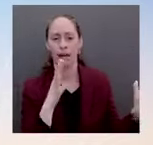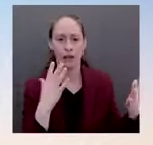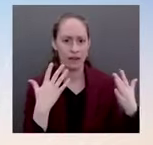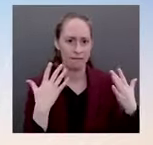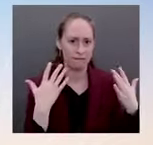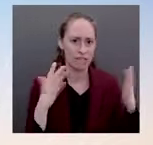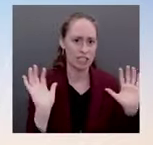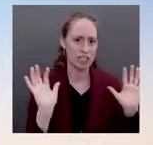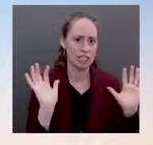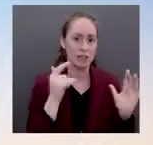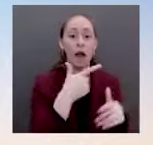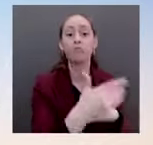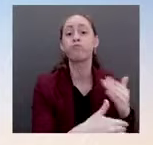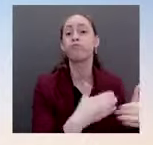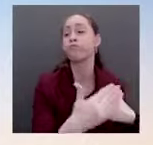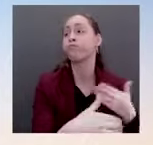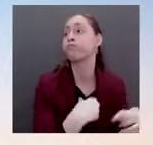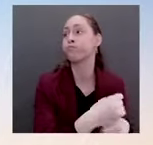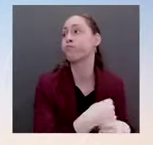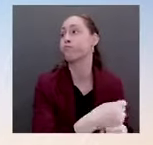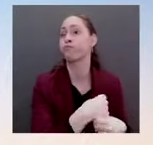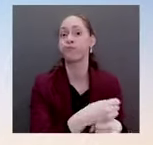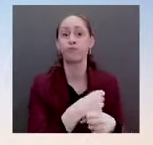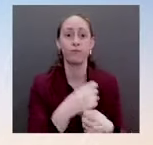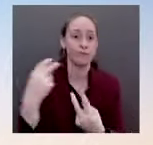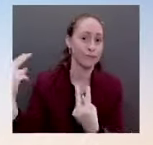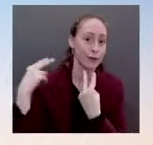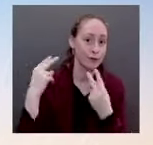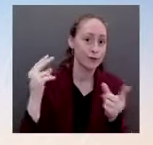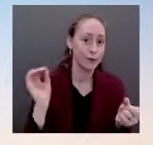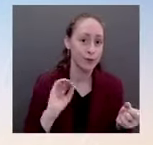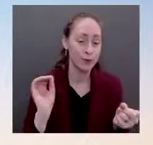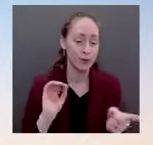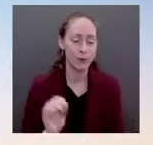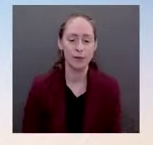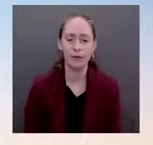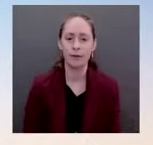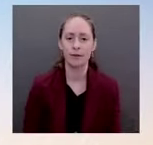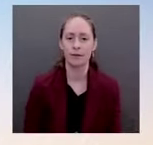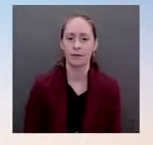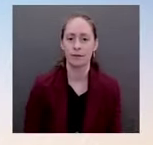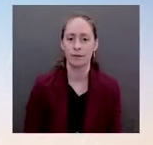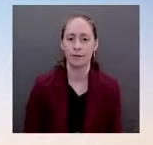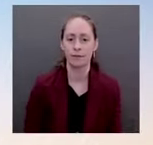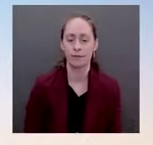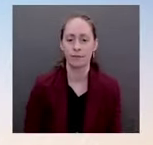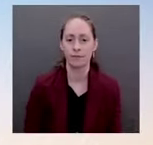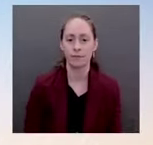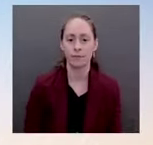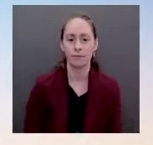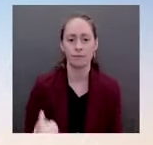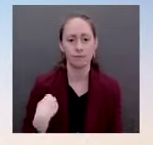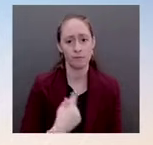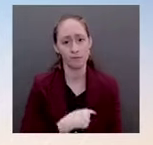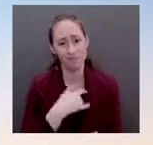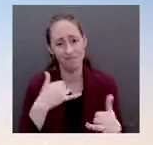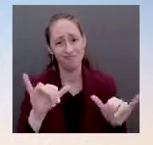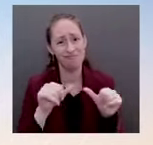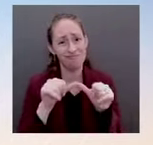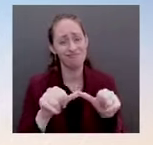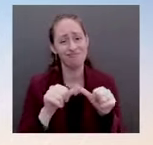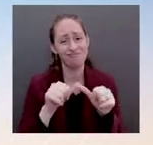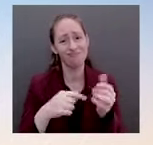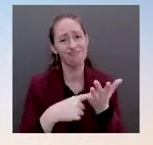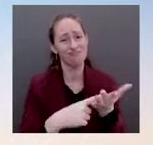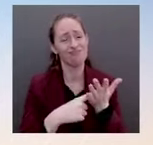engage of my last update on this. But again, I'd reiterate that the president has to team to present to put together a